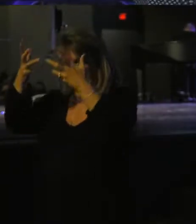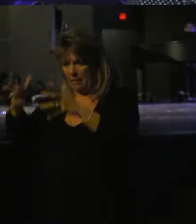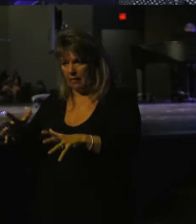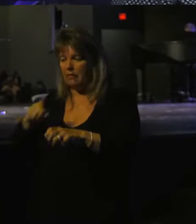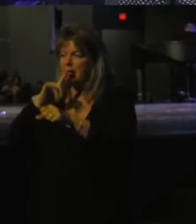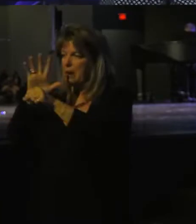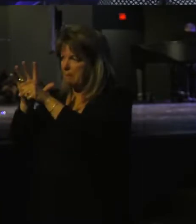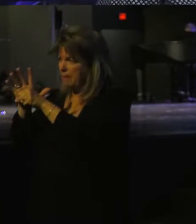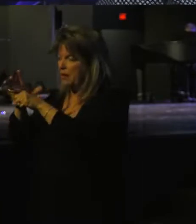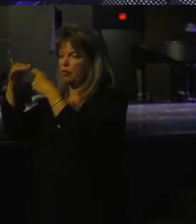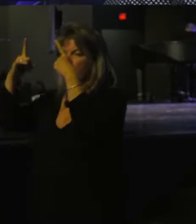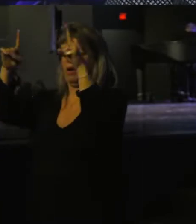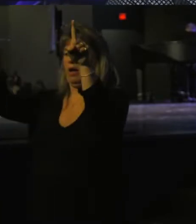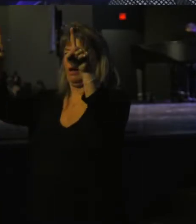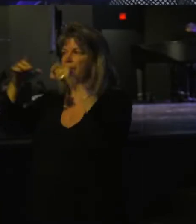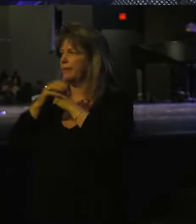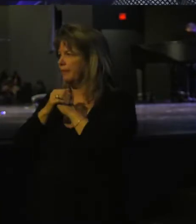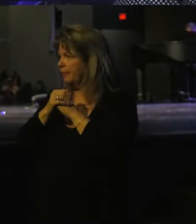committed triumph.